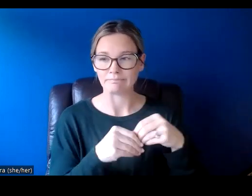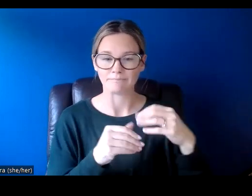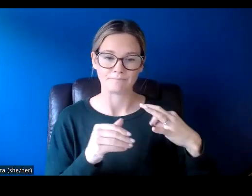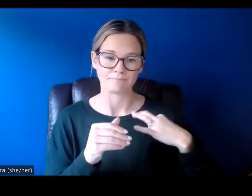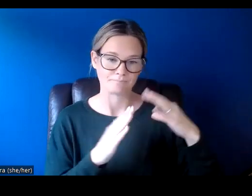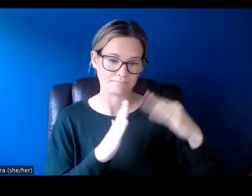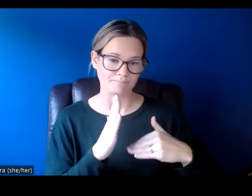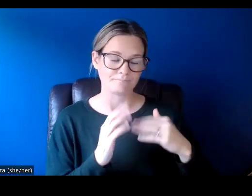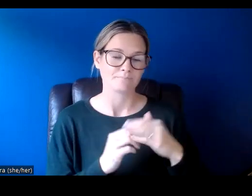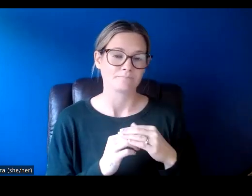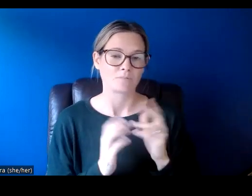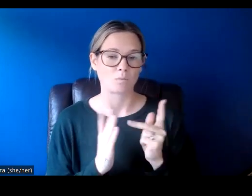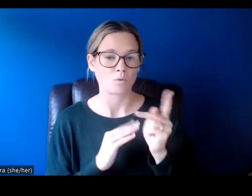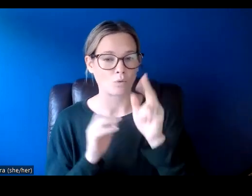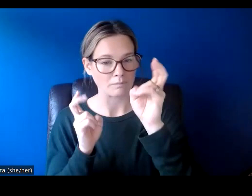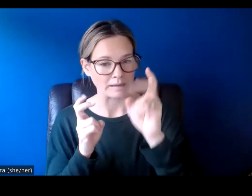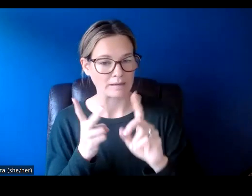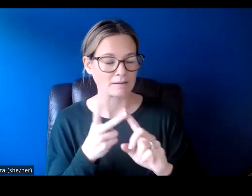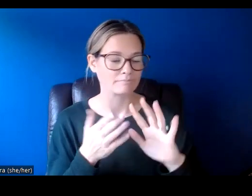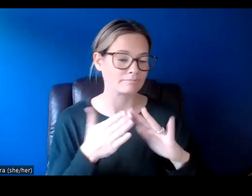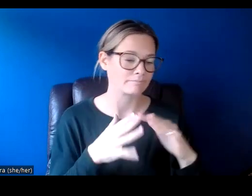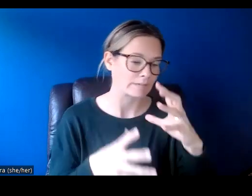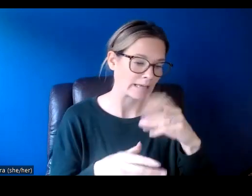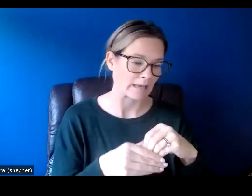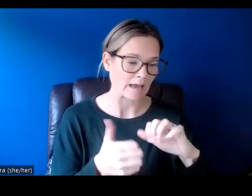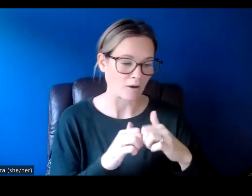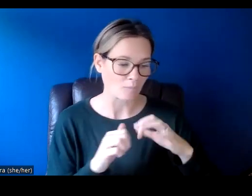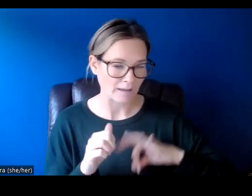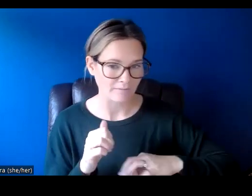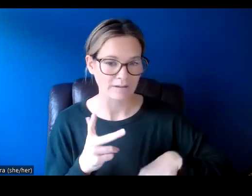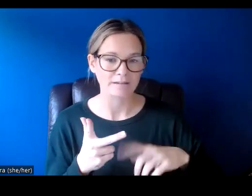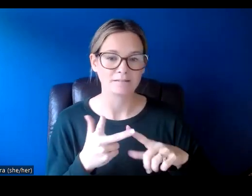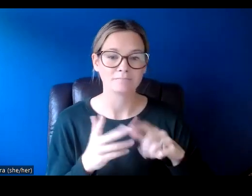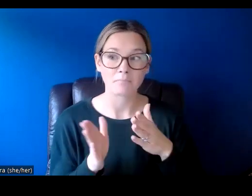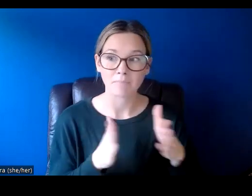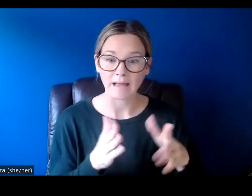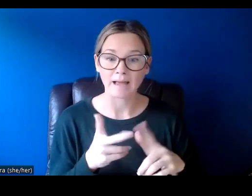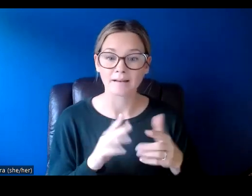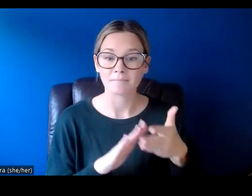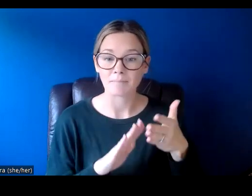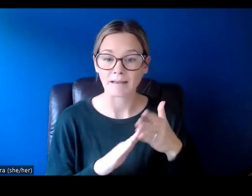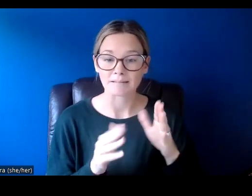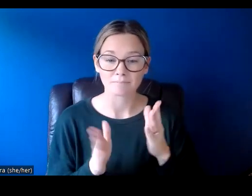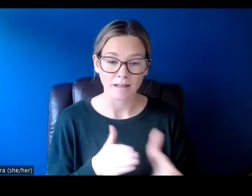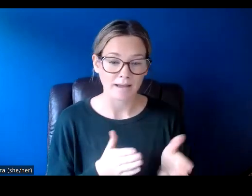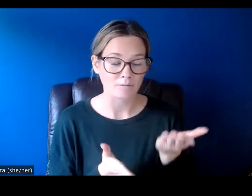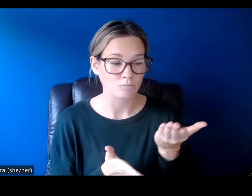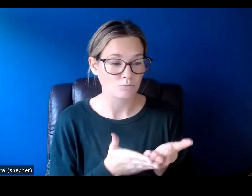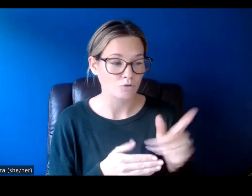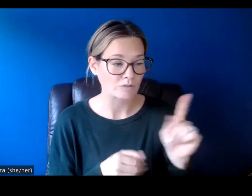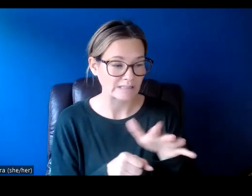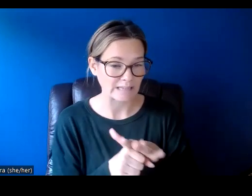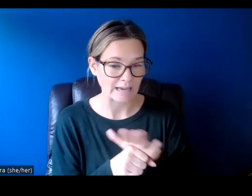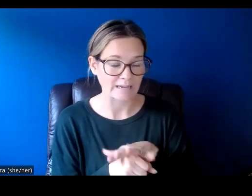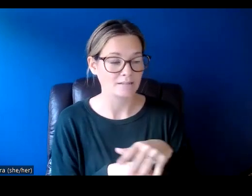We'll go through program theme, community engagement and benefit, project plan, maintenance plan, proof of site, location and budget